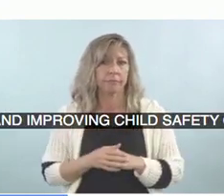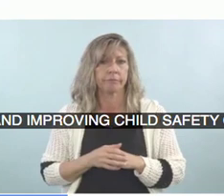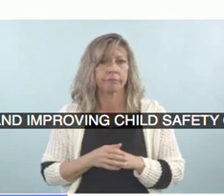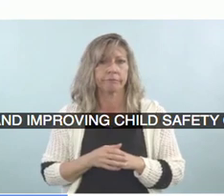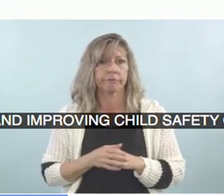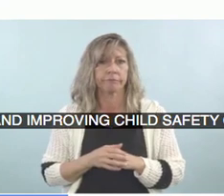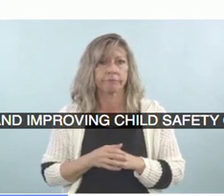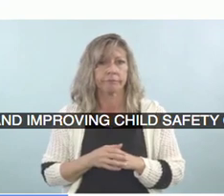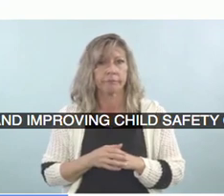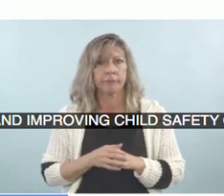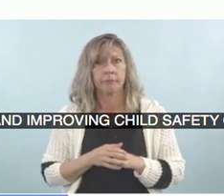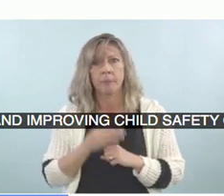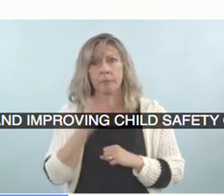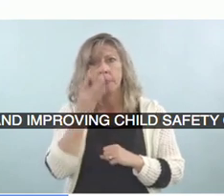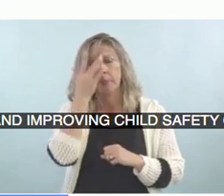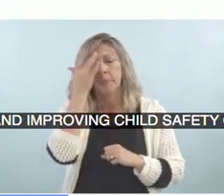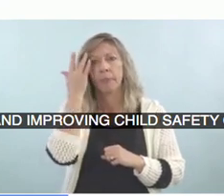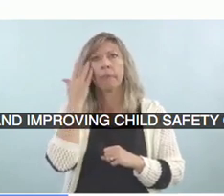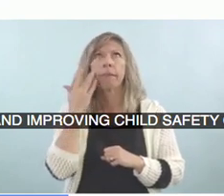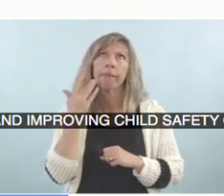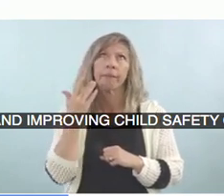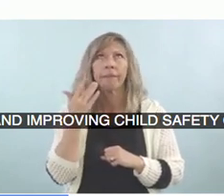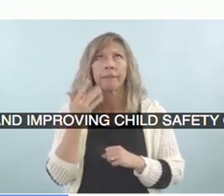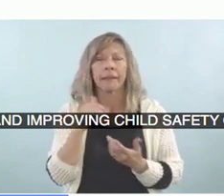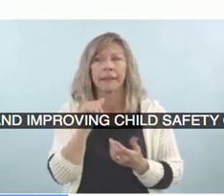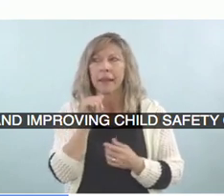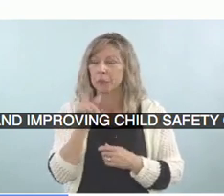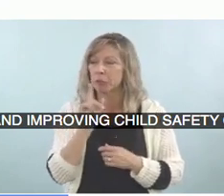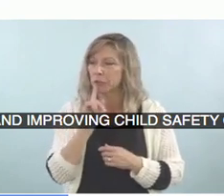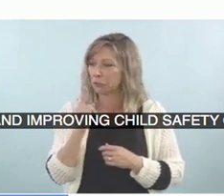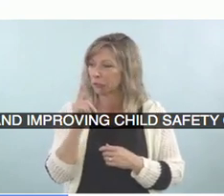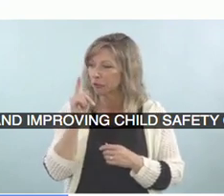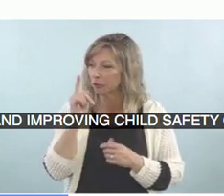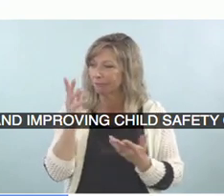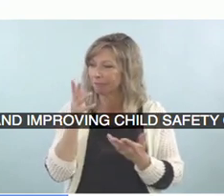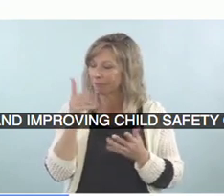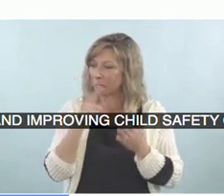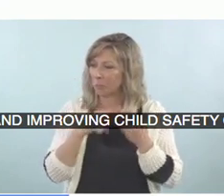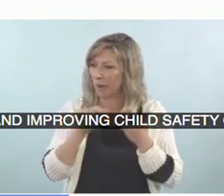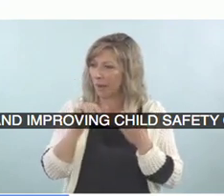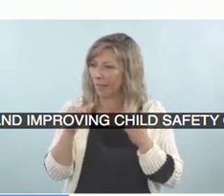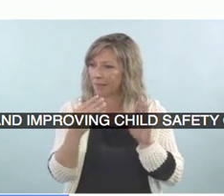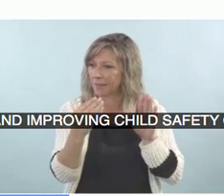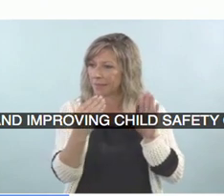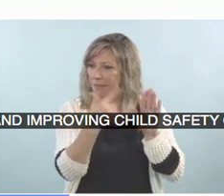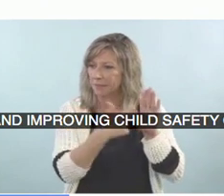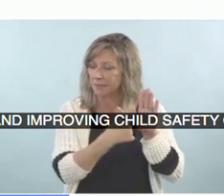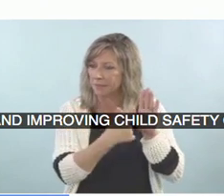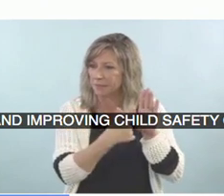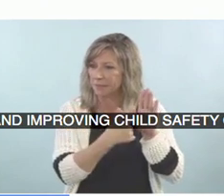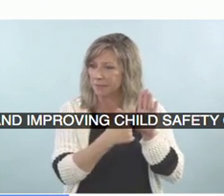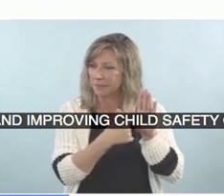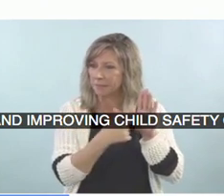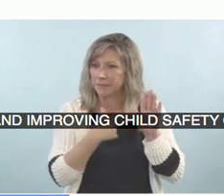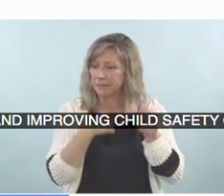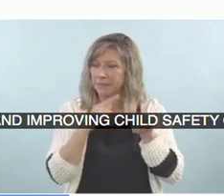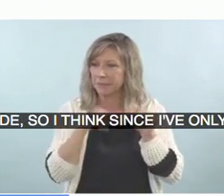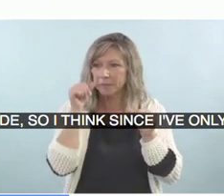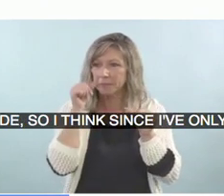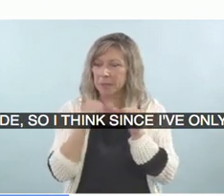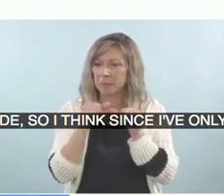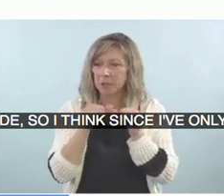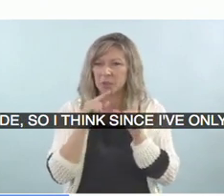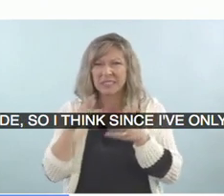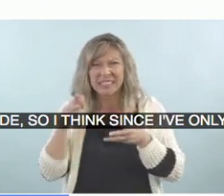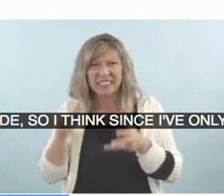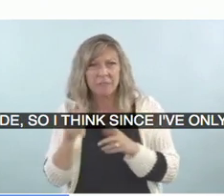I don't remember some of the other pieces that I had in the slide, so I think since I'm, I've only got about two minutes left, I'd like to just,